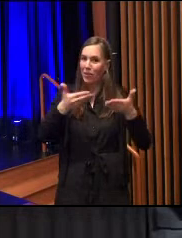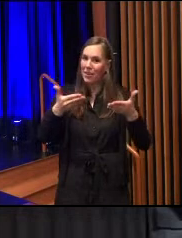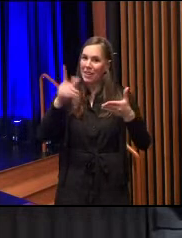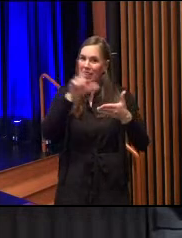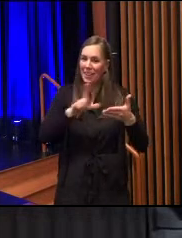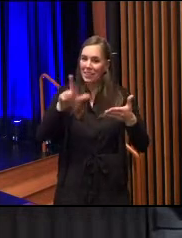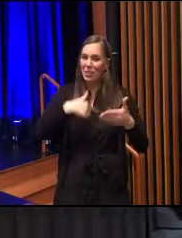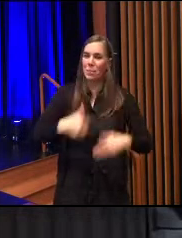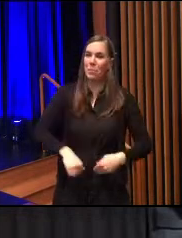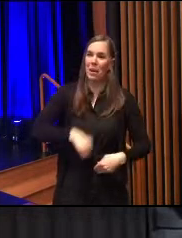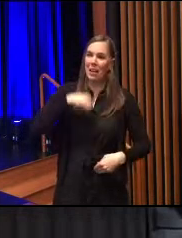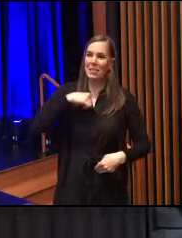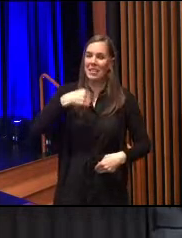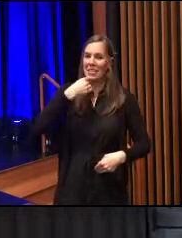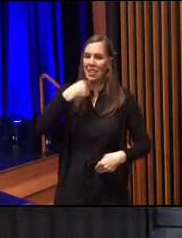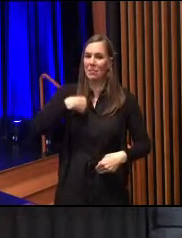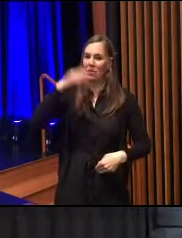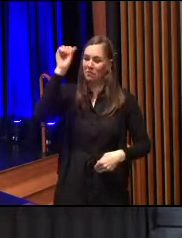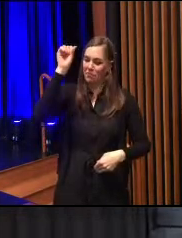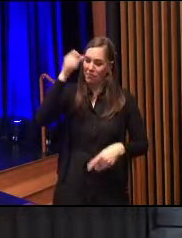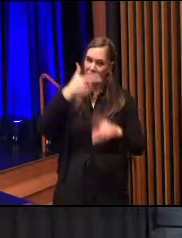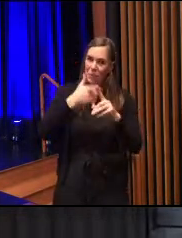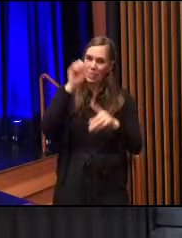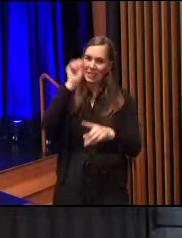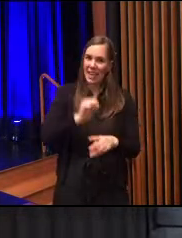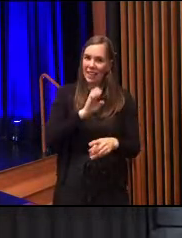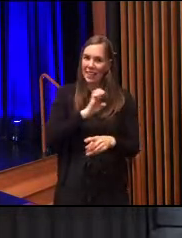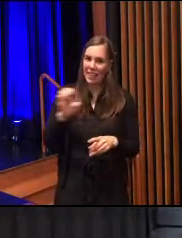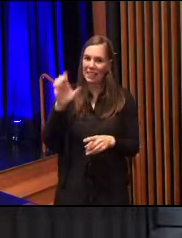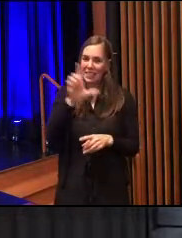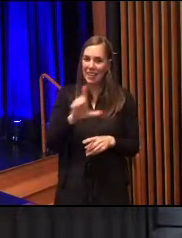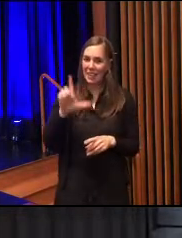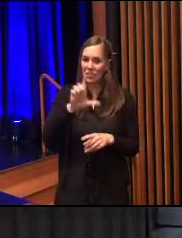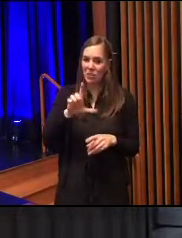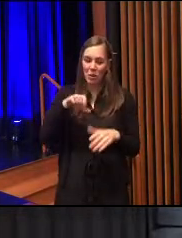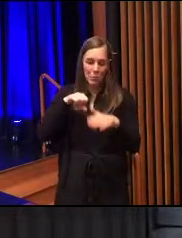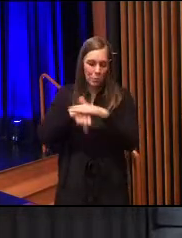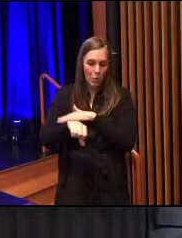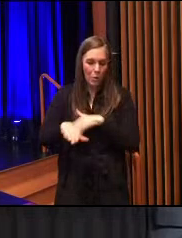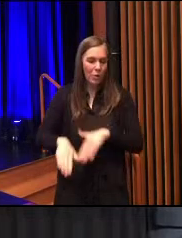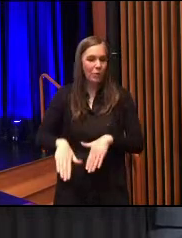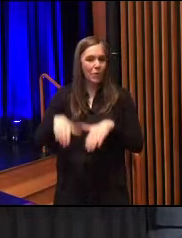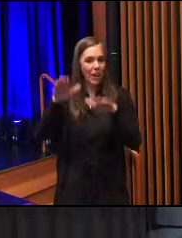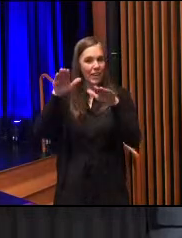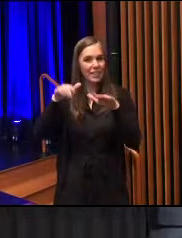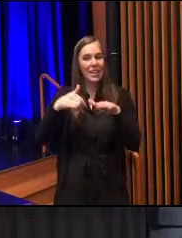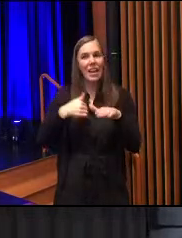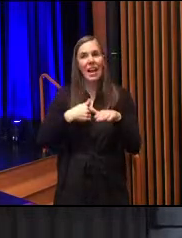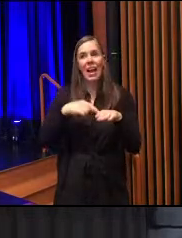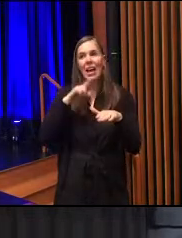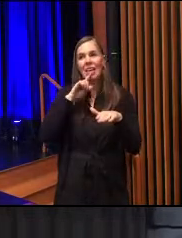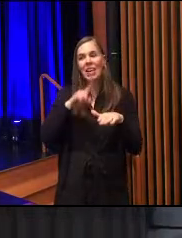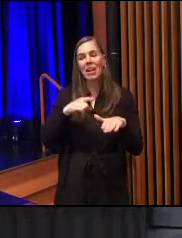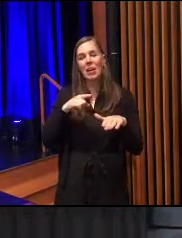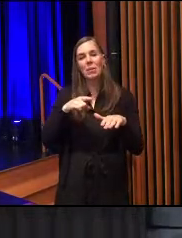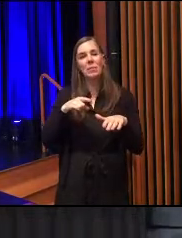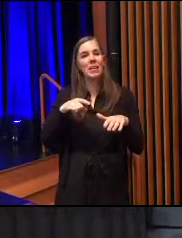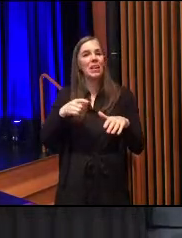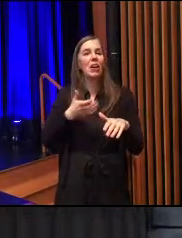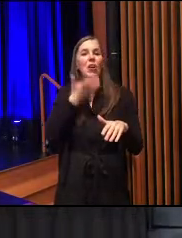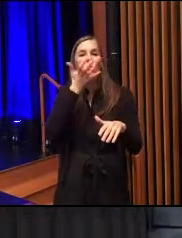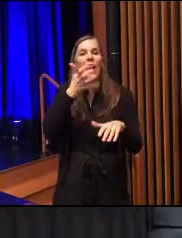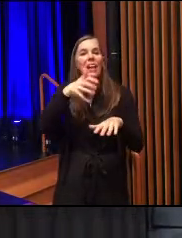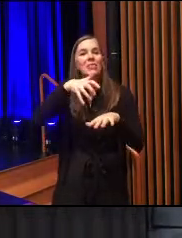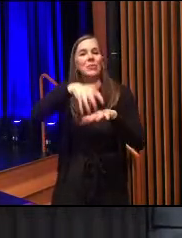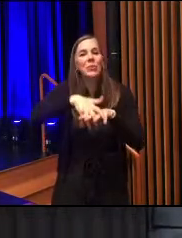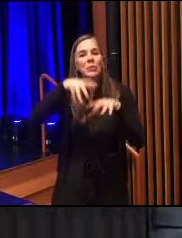proud to say that I'm from southeast Lancaster, born and raised. I am a grassroots type of person,